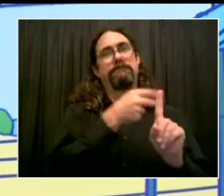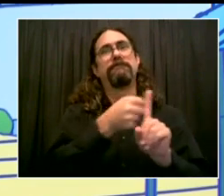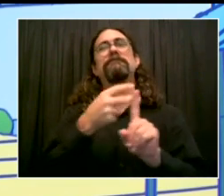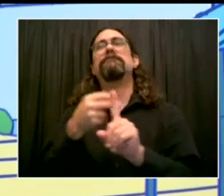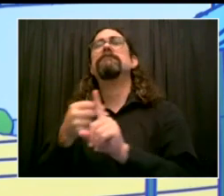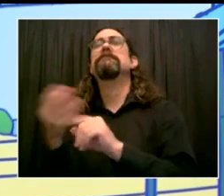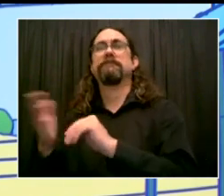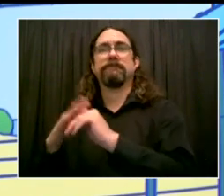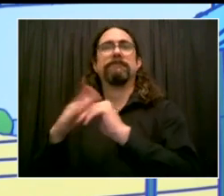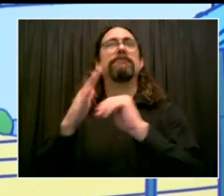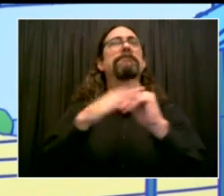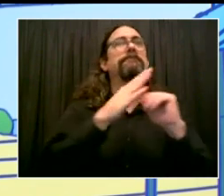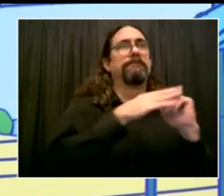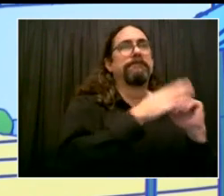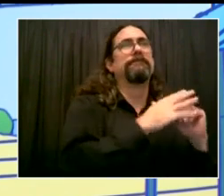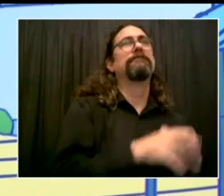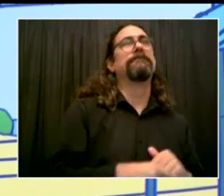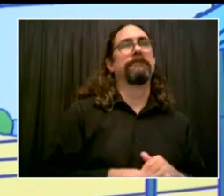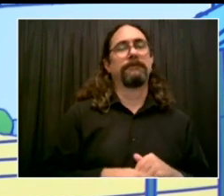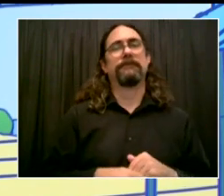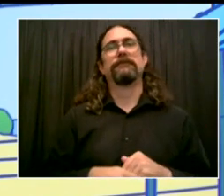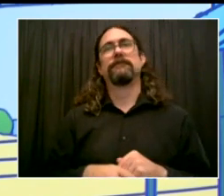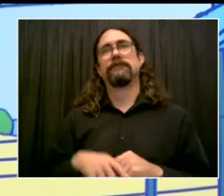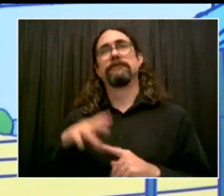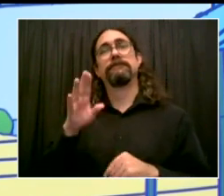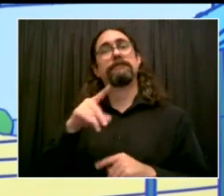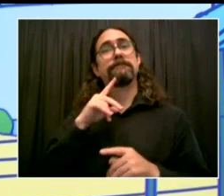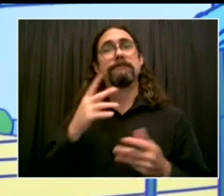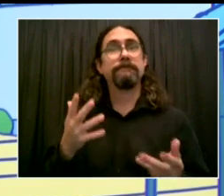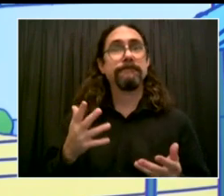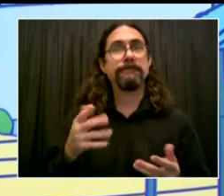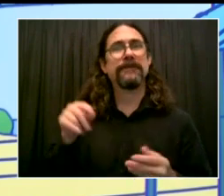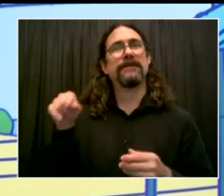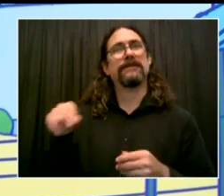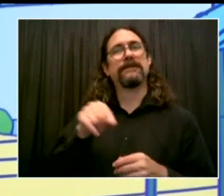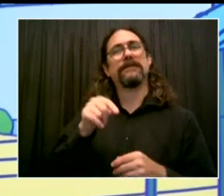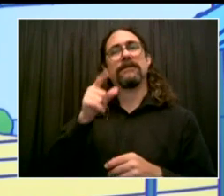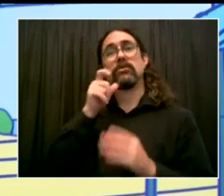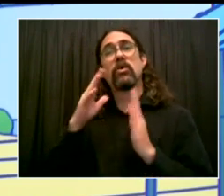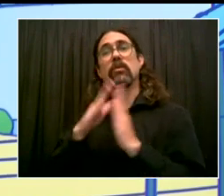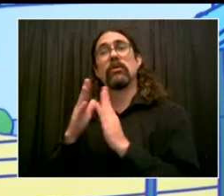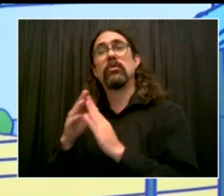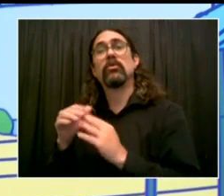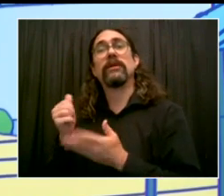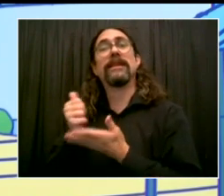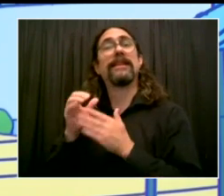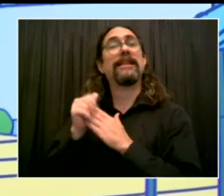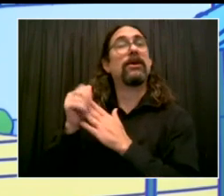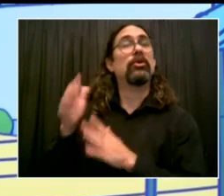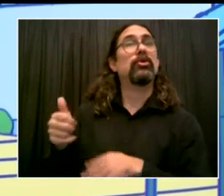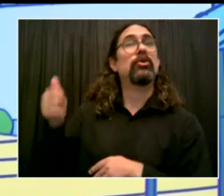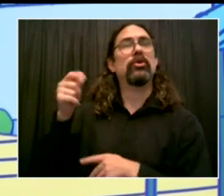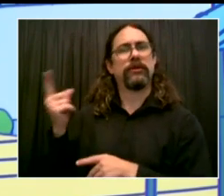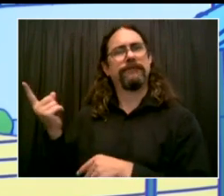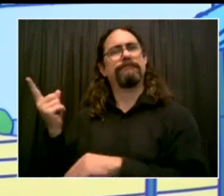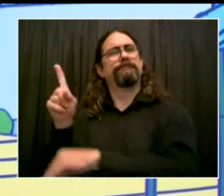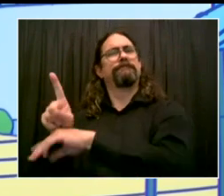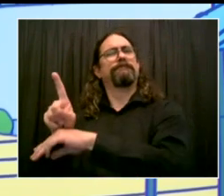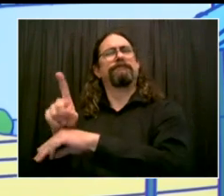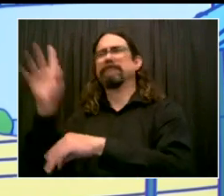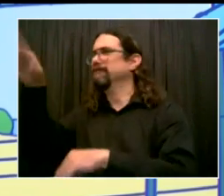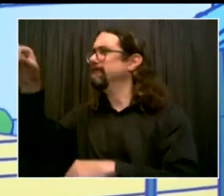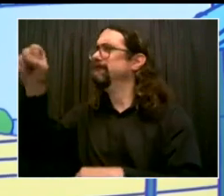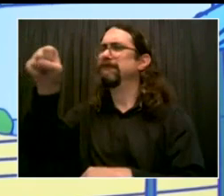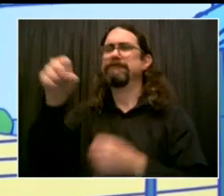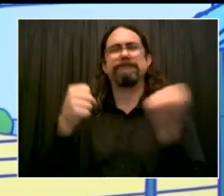you for being one of those leaders who's made a big difference, but also thank you for raising a young woman who is giving back to our city as a teacher.